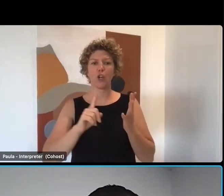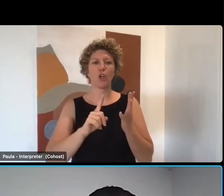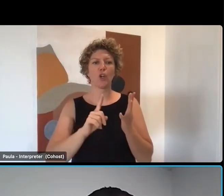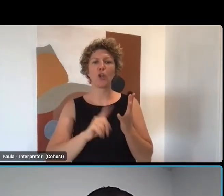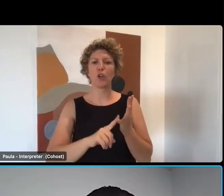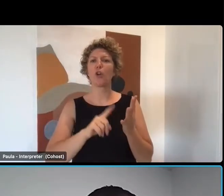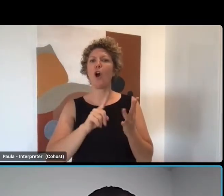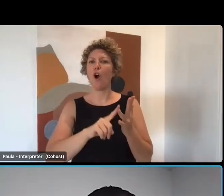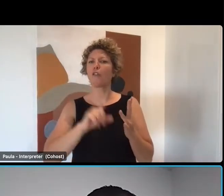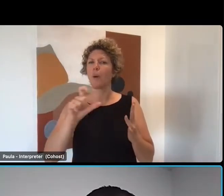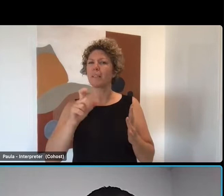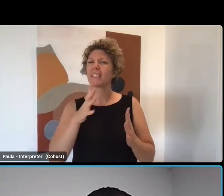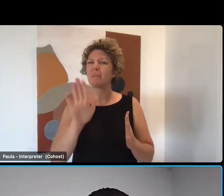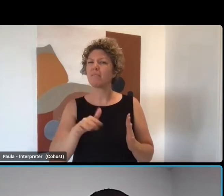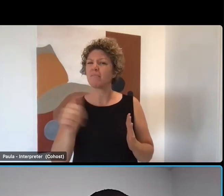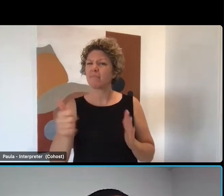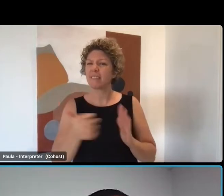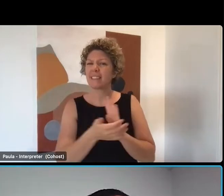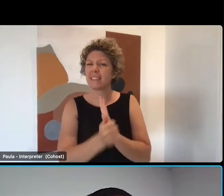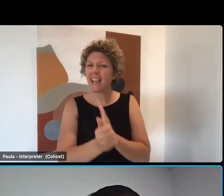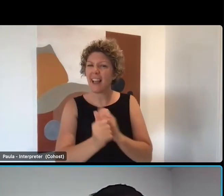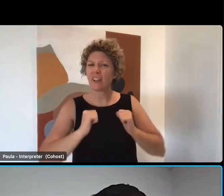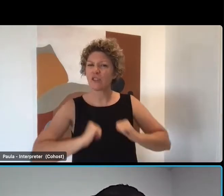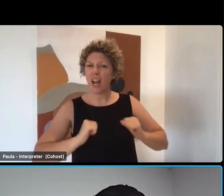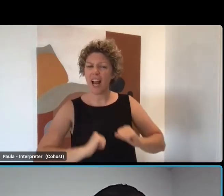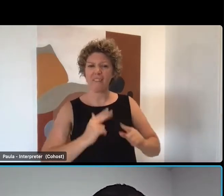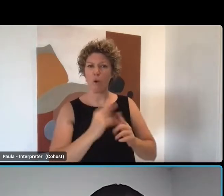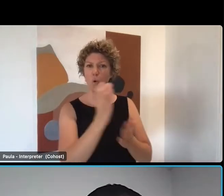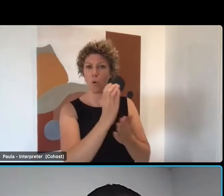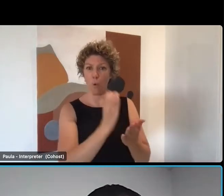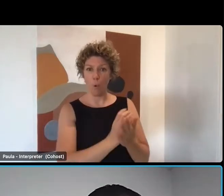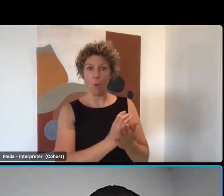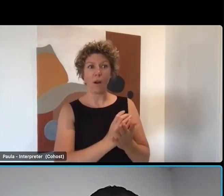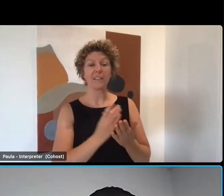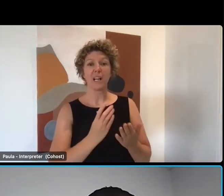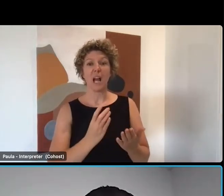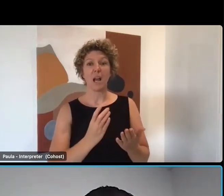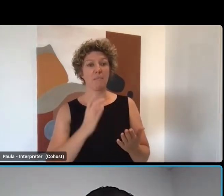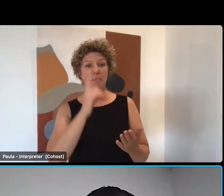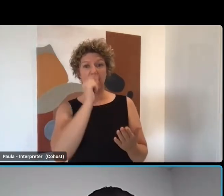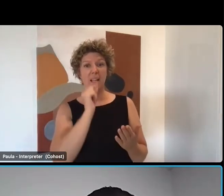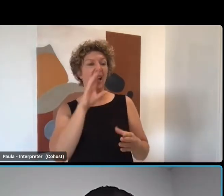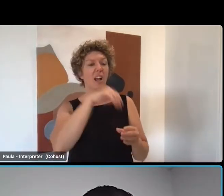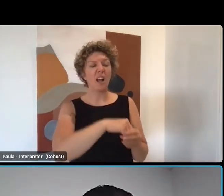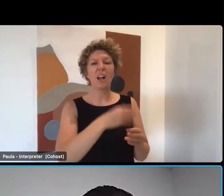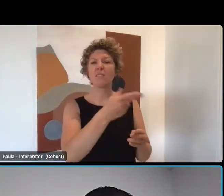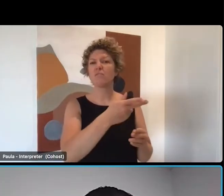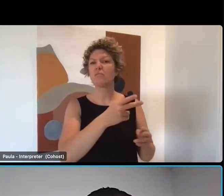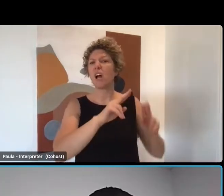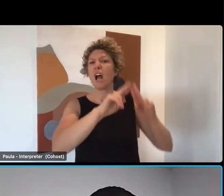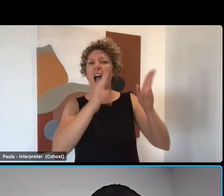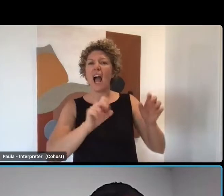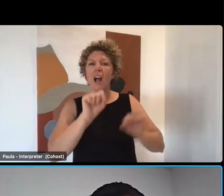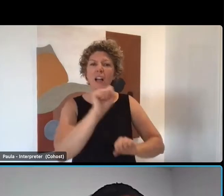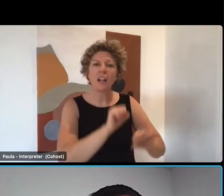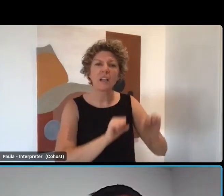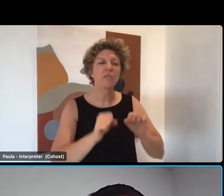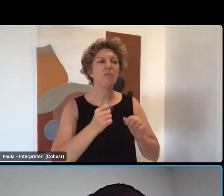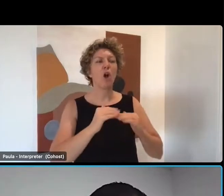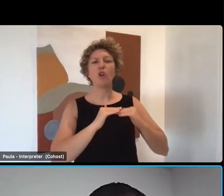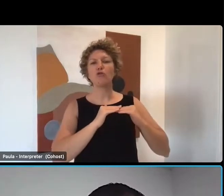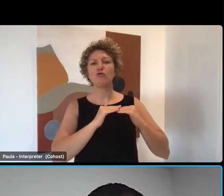And that'll get them to around 60 to 70% of home care work, which is domestic assistance, transport, social support,